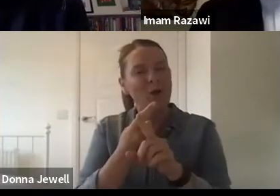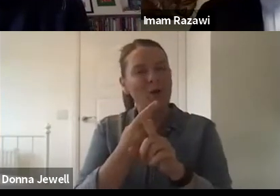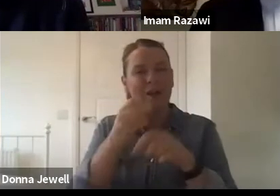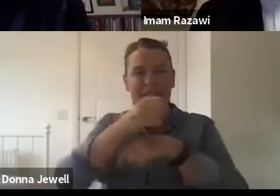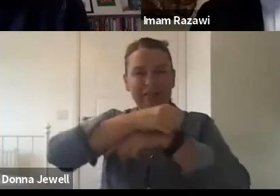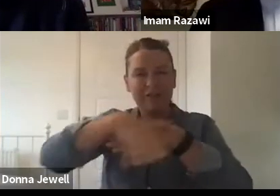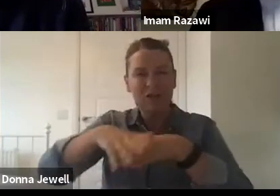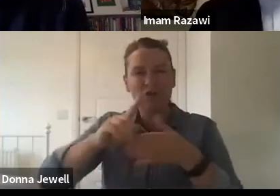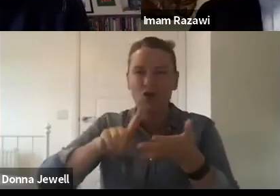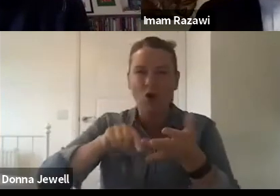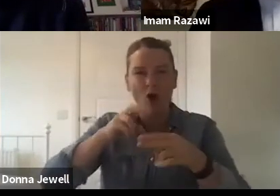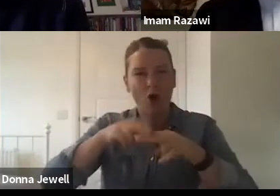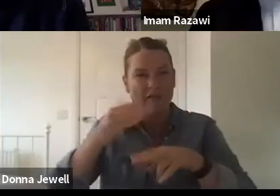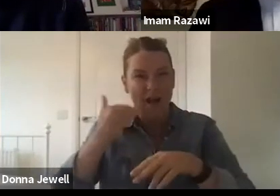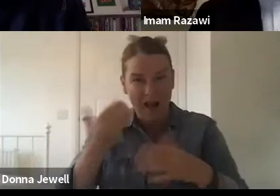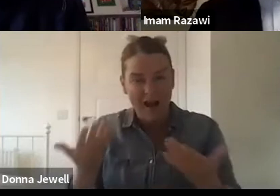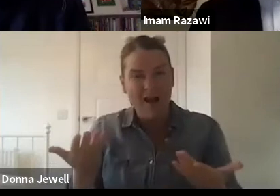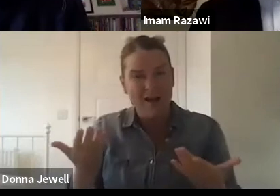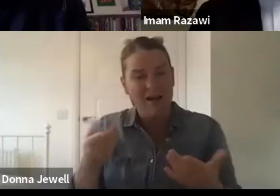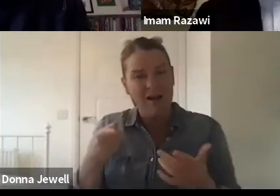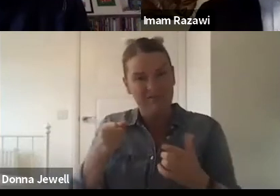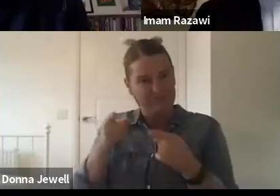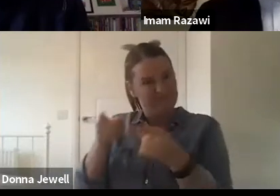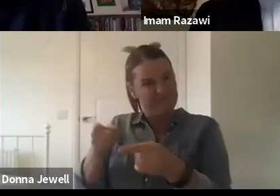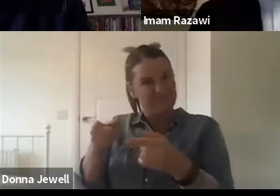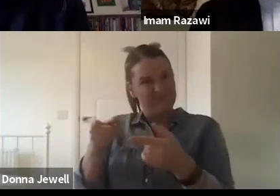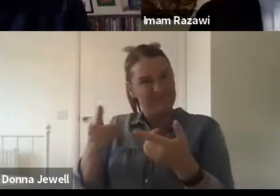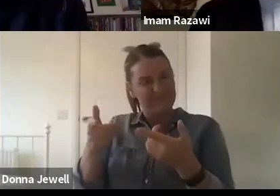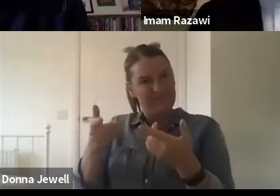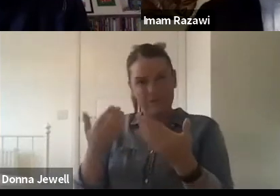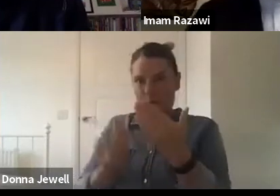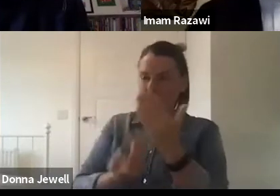that Jess has been doing to bring completely new forms of